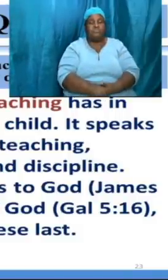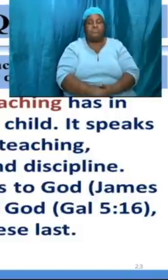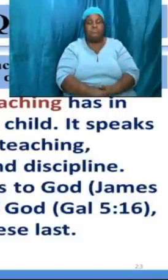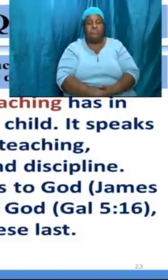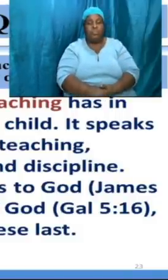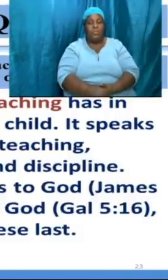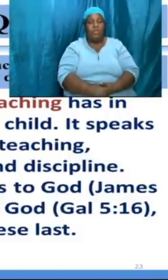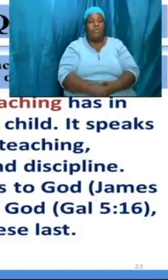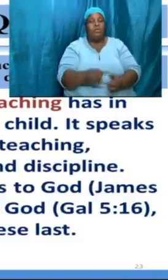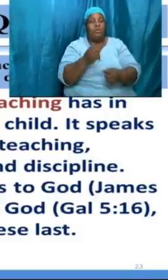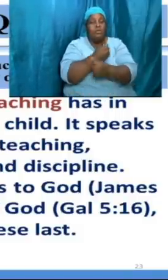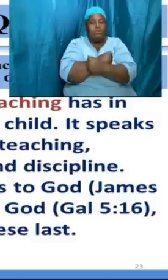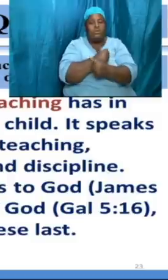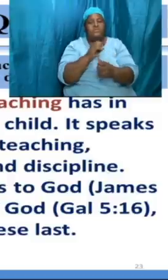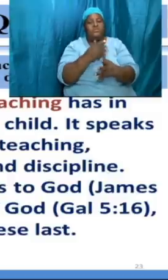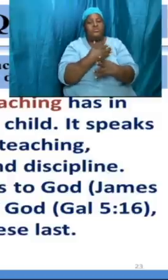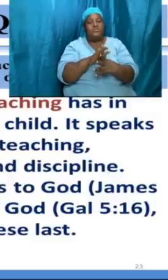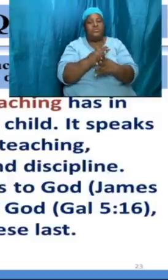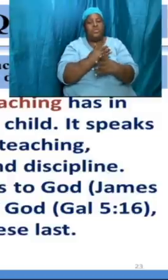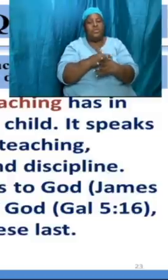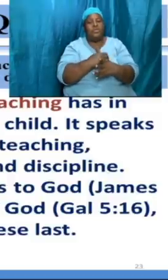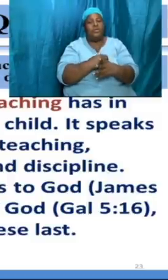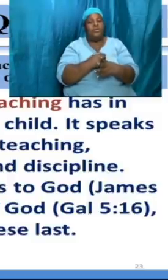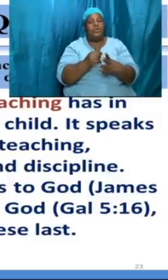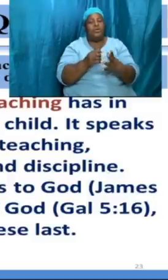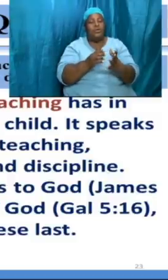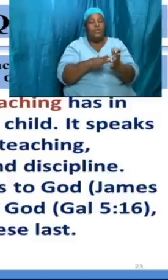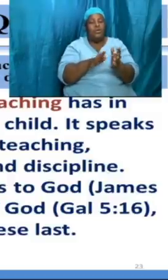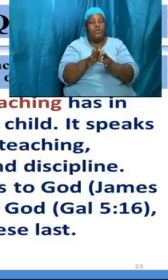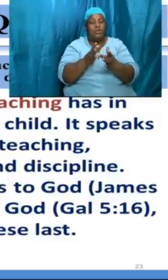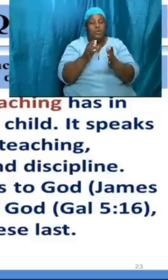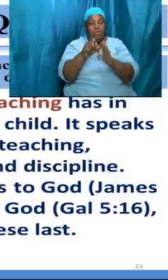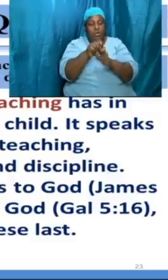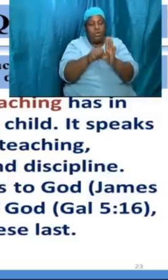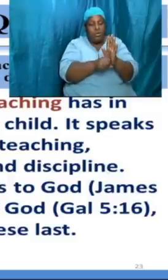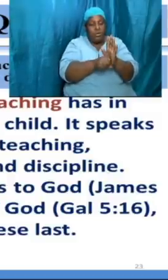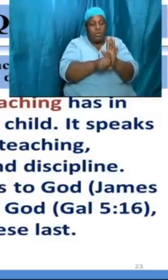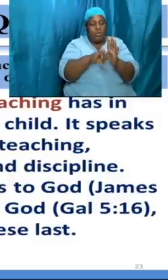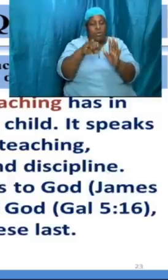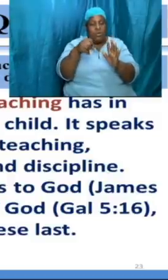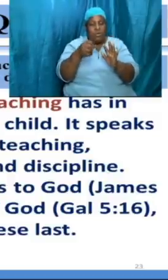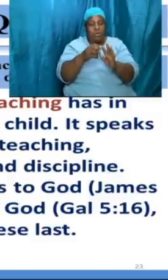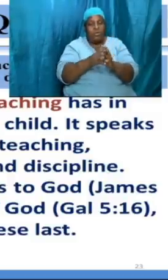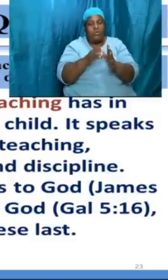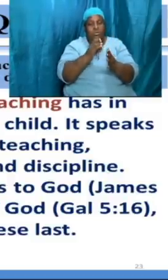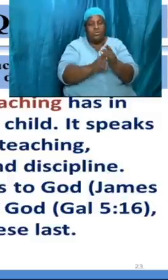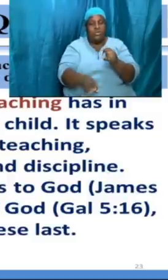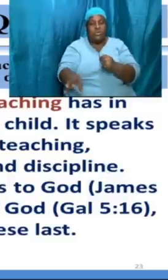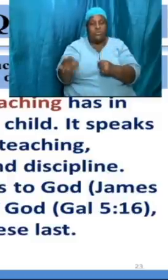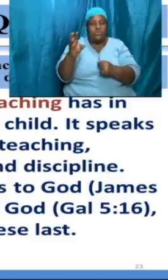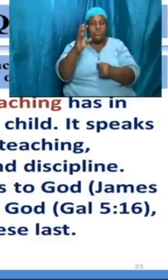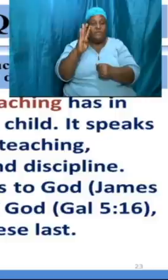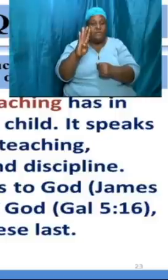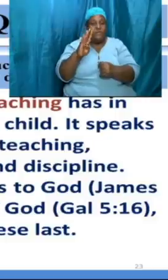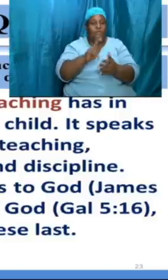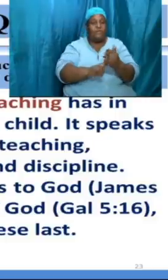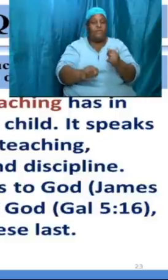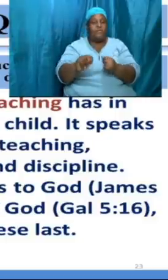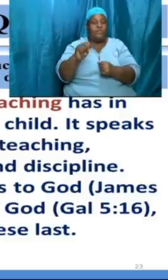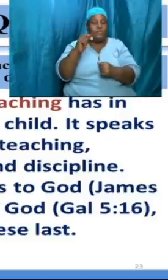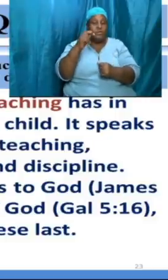love to share from the book of jeremiah uh chapter 4 and verse 10 as i gear up to close